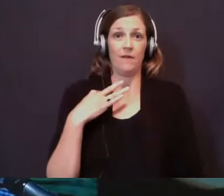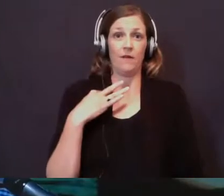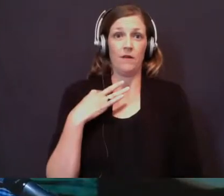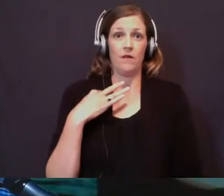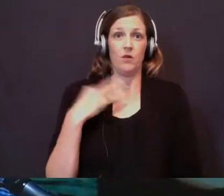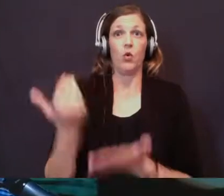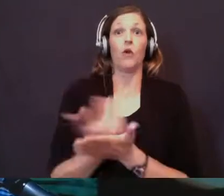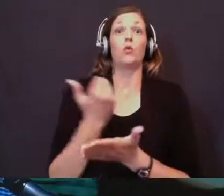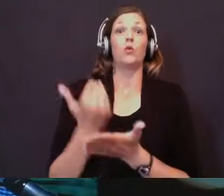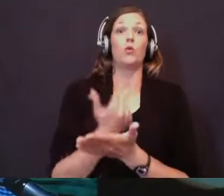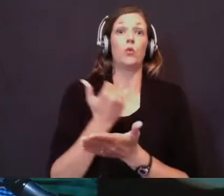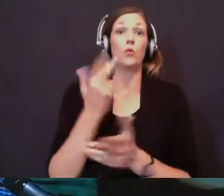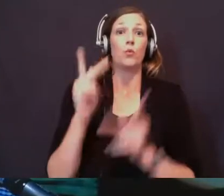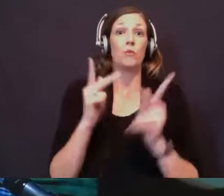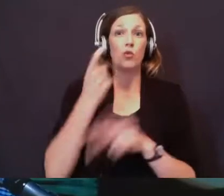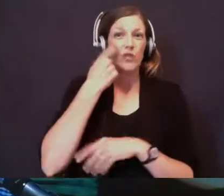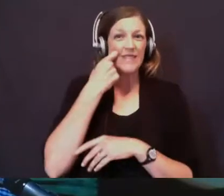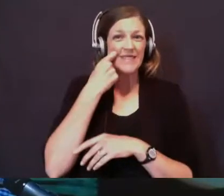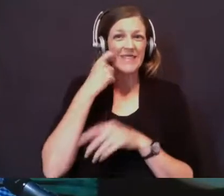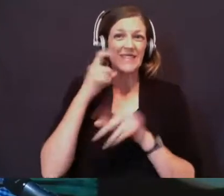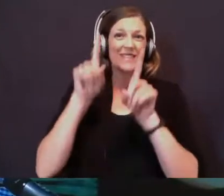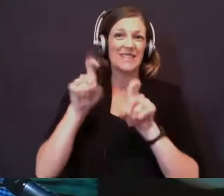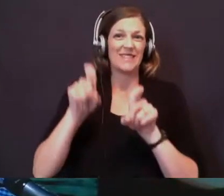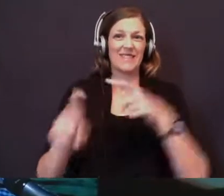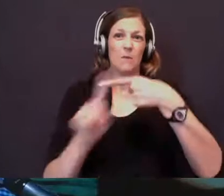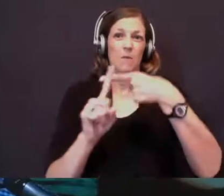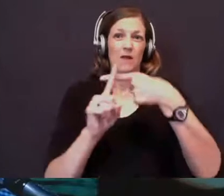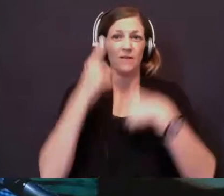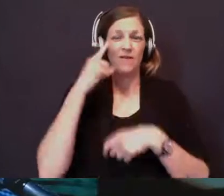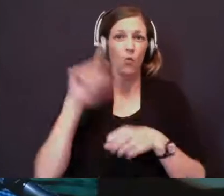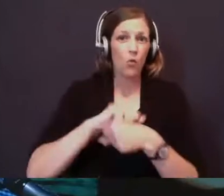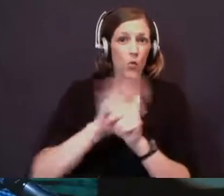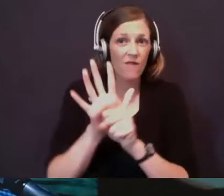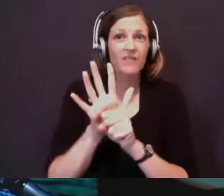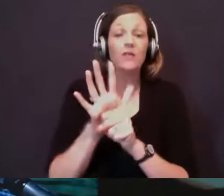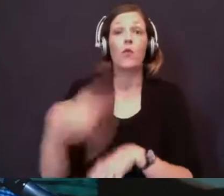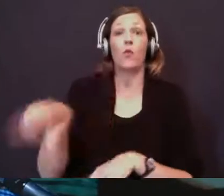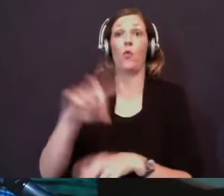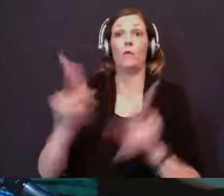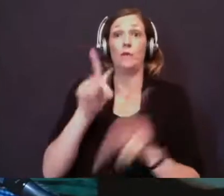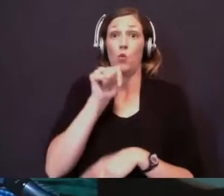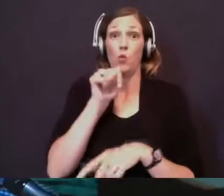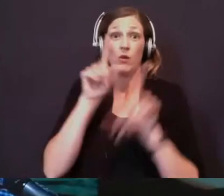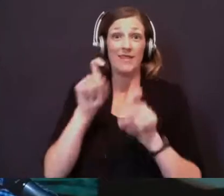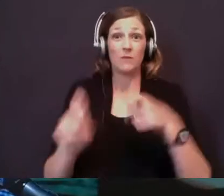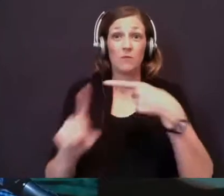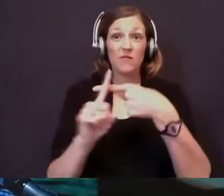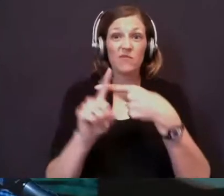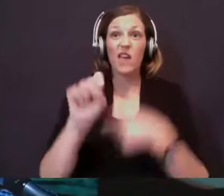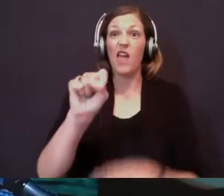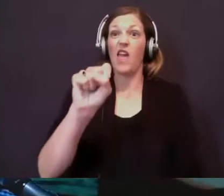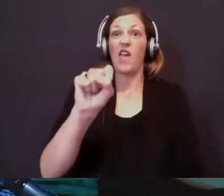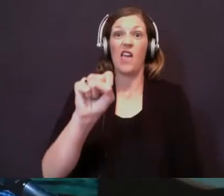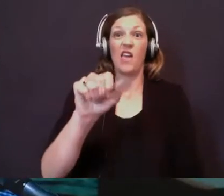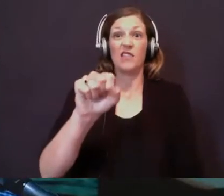people who were recently tested positive for the COVID-19 and those folks who were tested positive, they're asymptomatic. And so